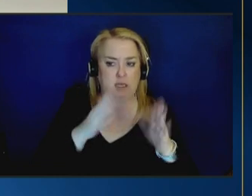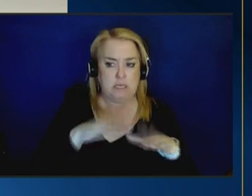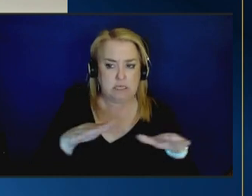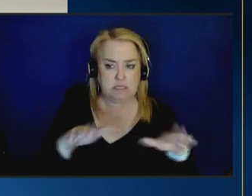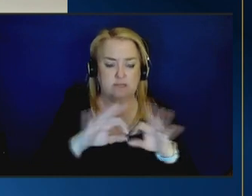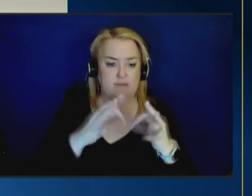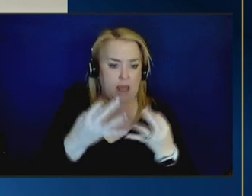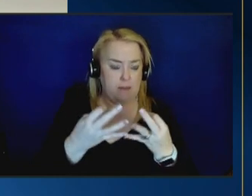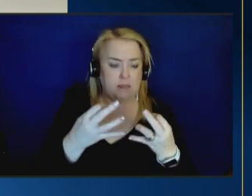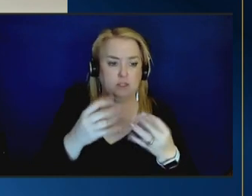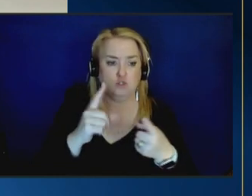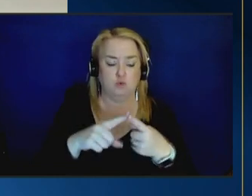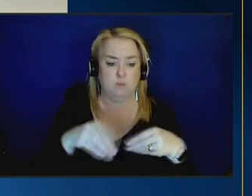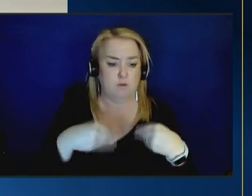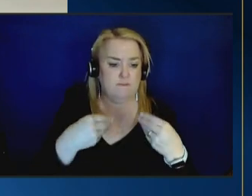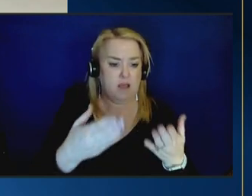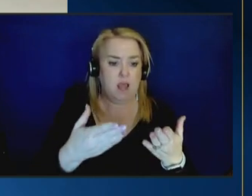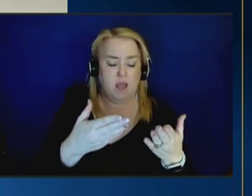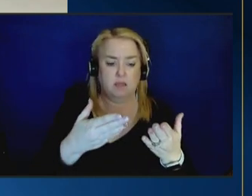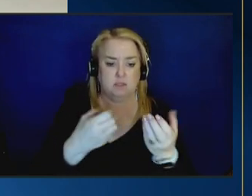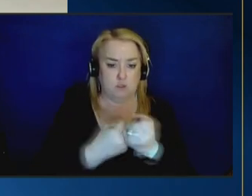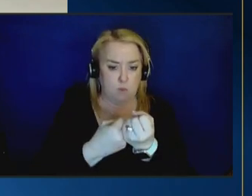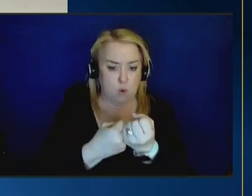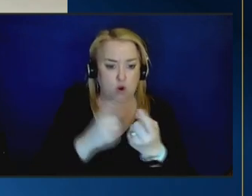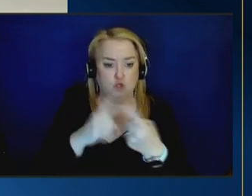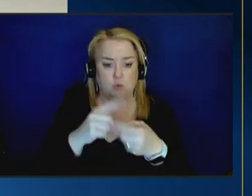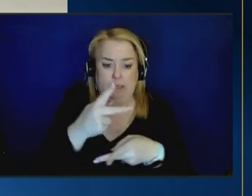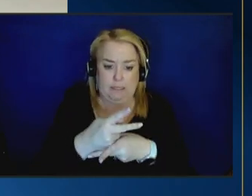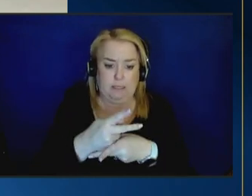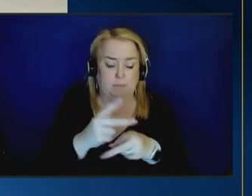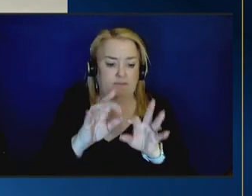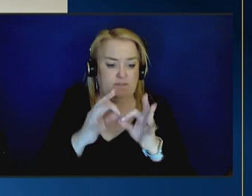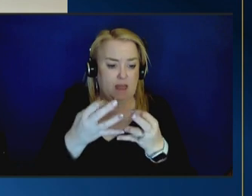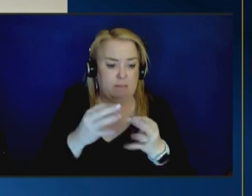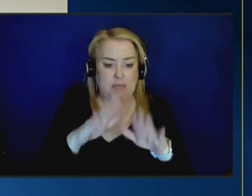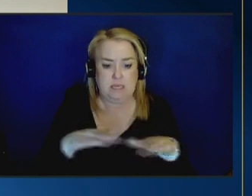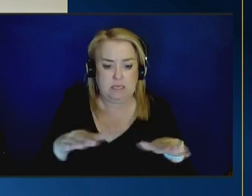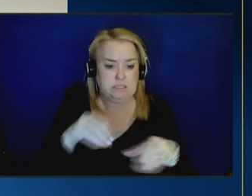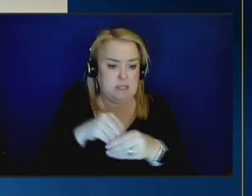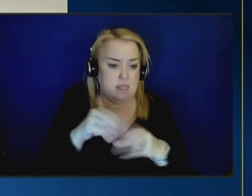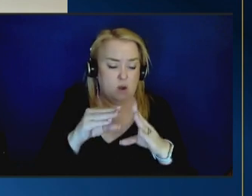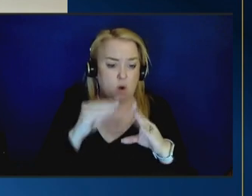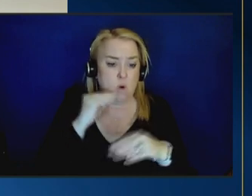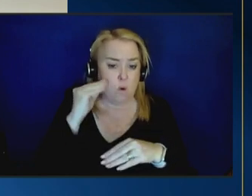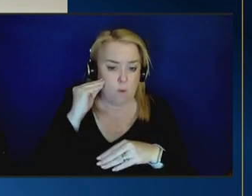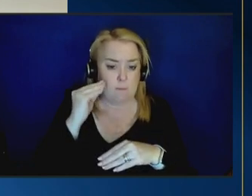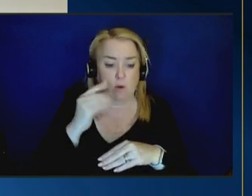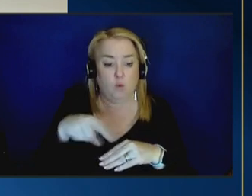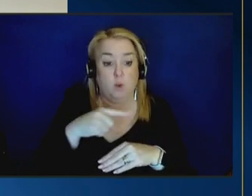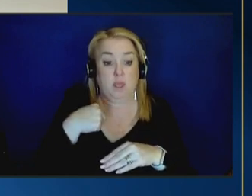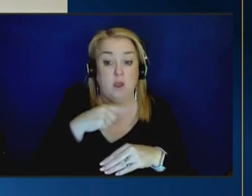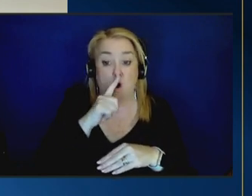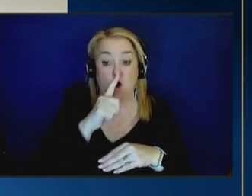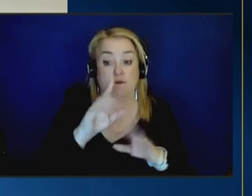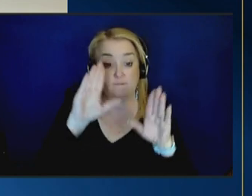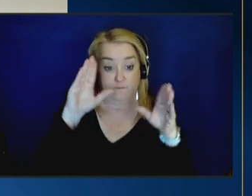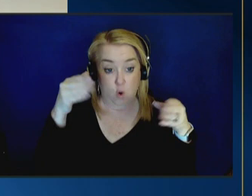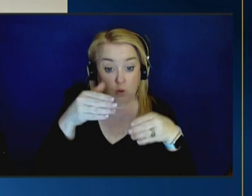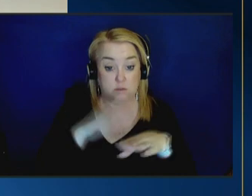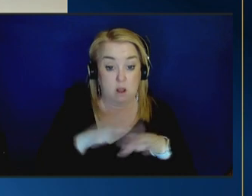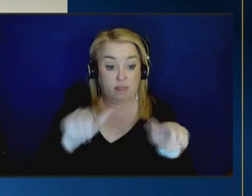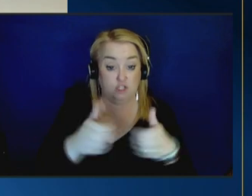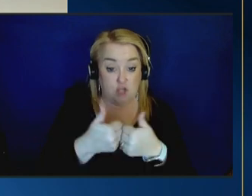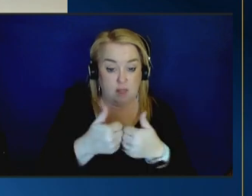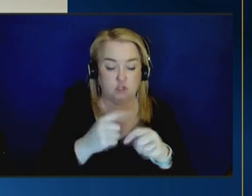with services and supports that allow kids to stay safely at home then we're focused on those challenges and we don't always take the opportunity